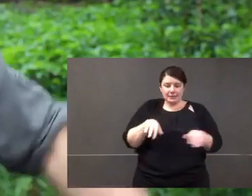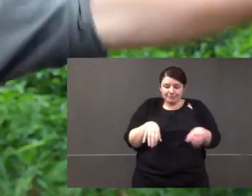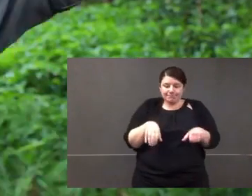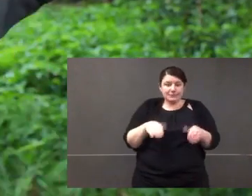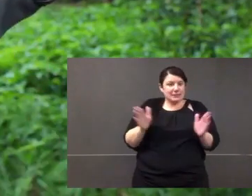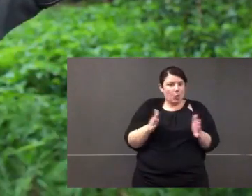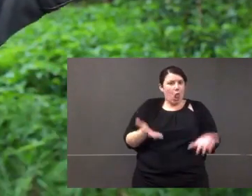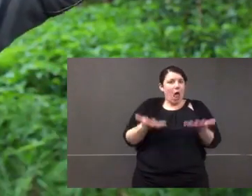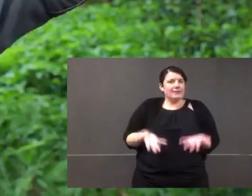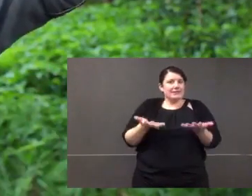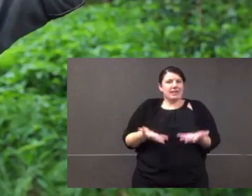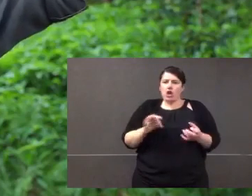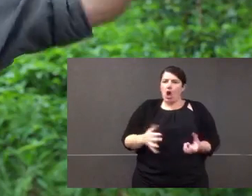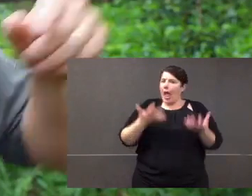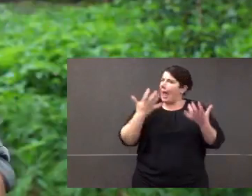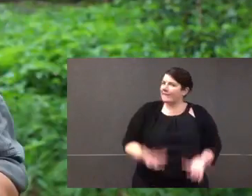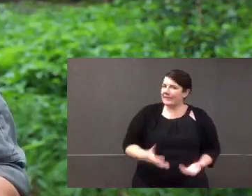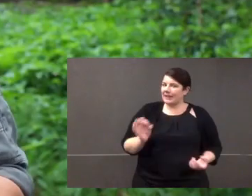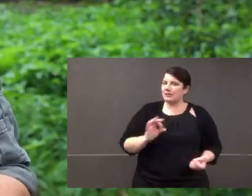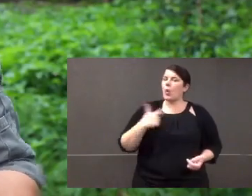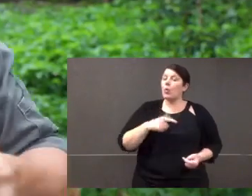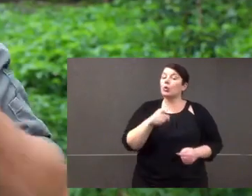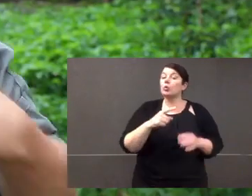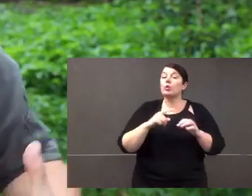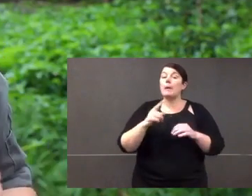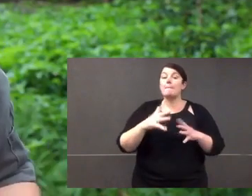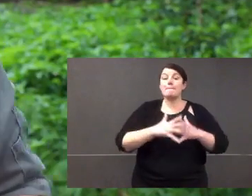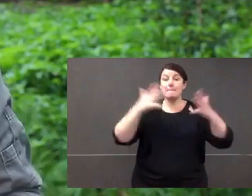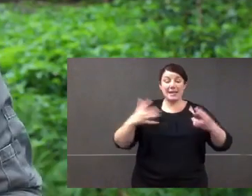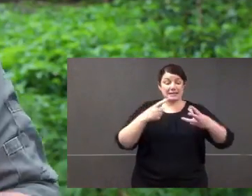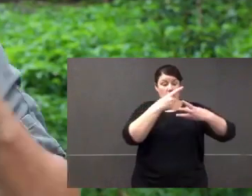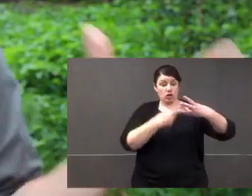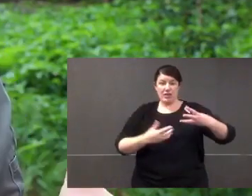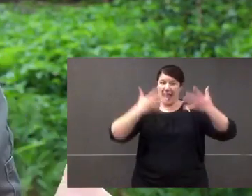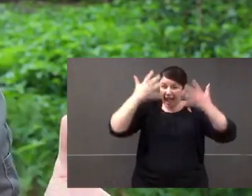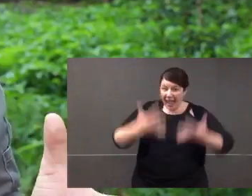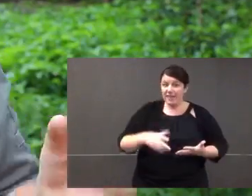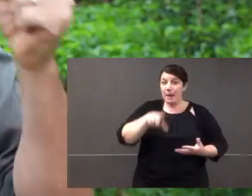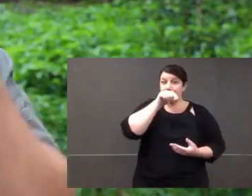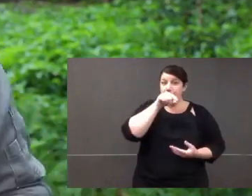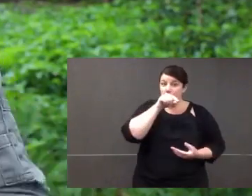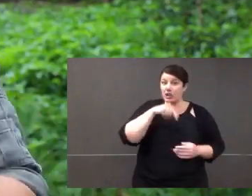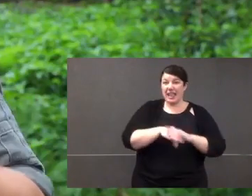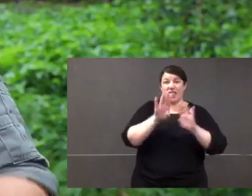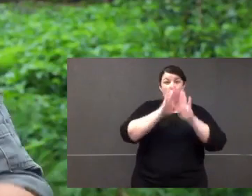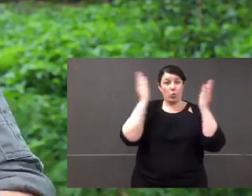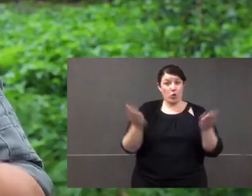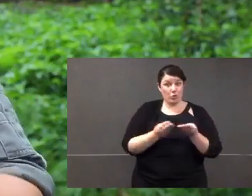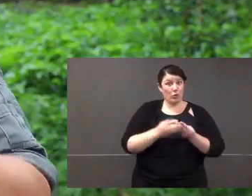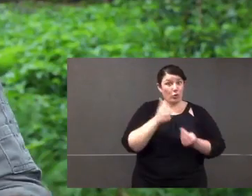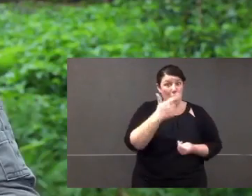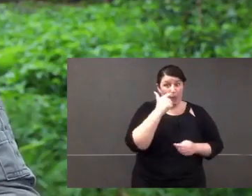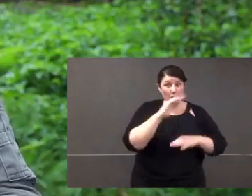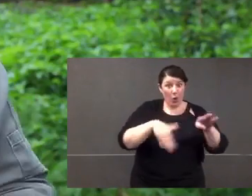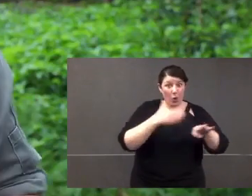Because some birds are taller than a cassowary but they've got tiny little legs and a really small body and they're not as big as a cassowary. So I want to know the biggest